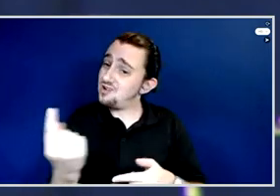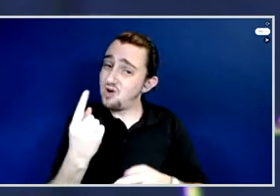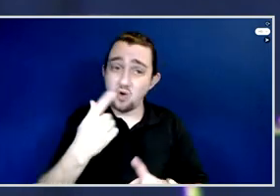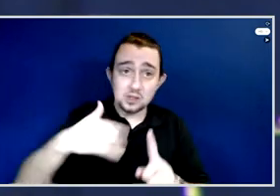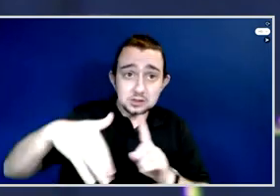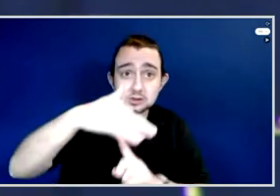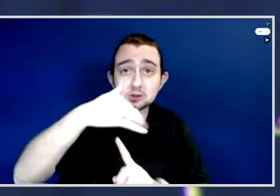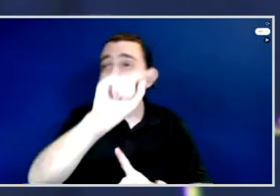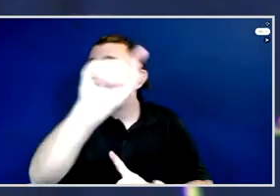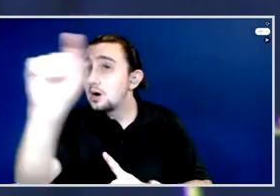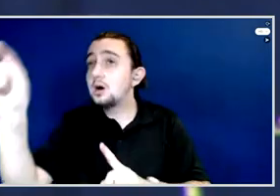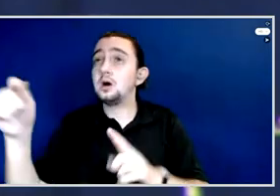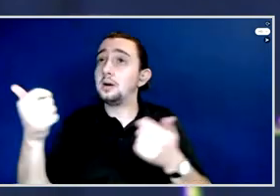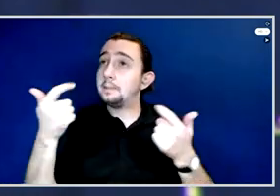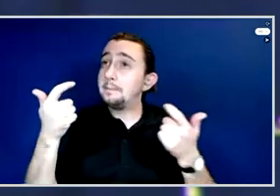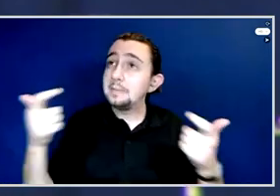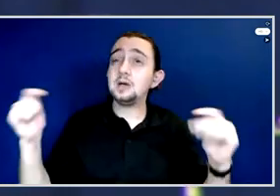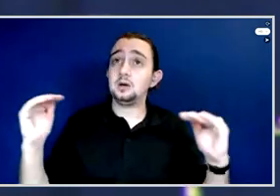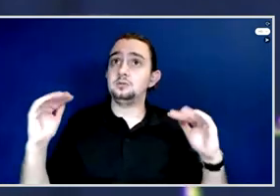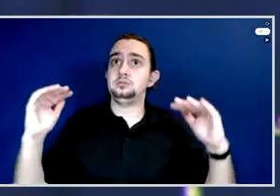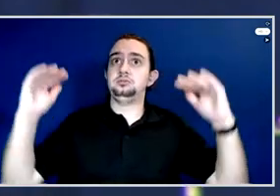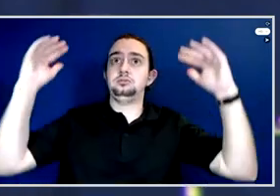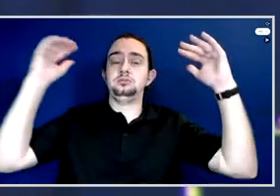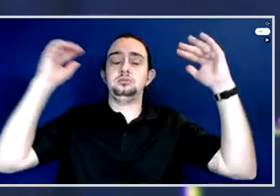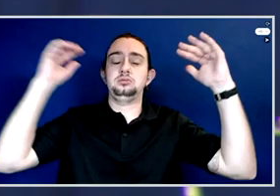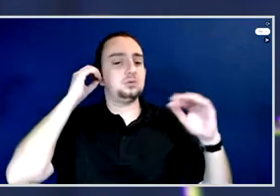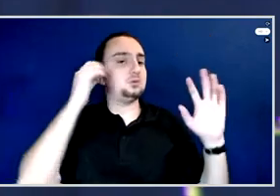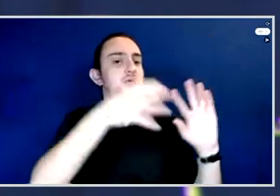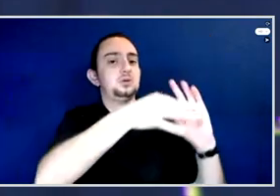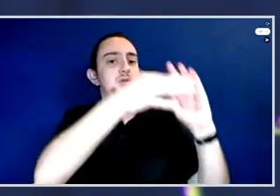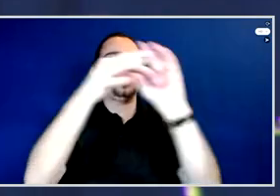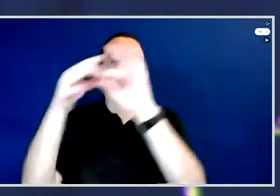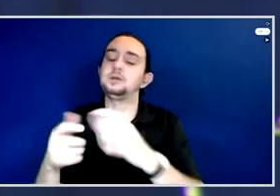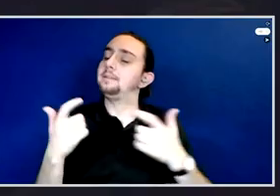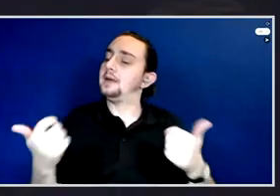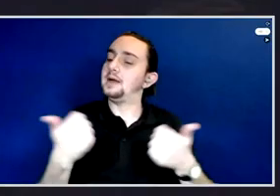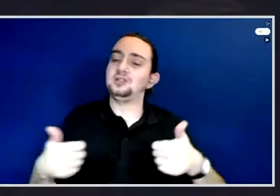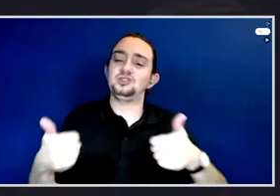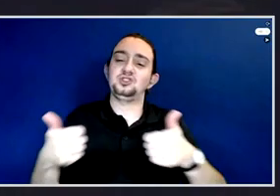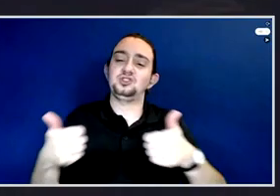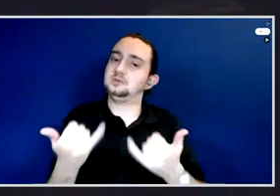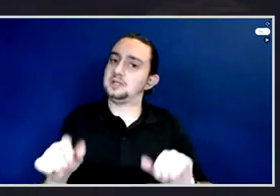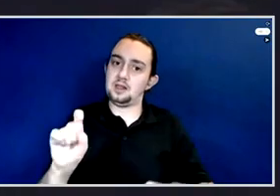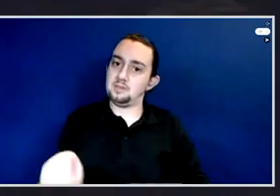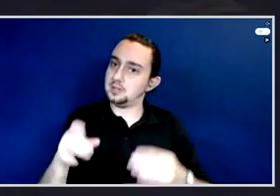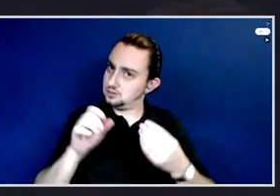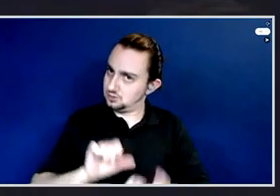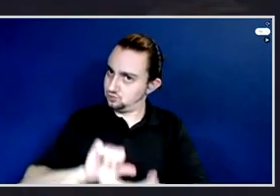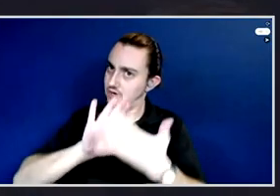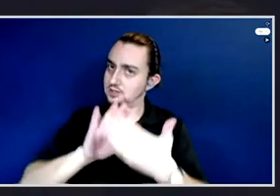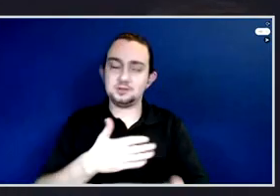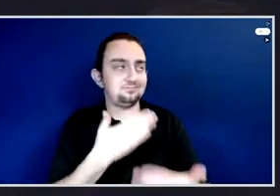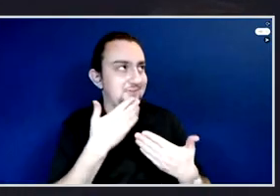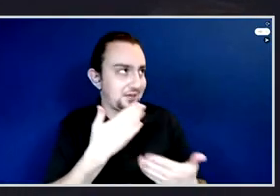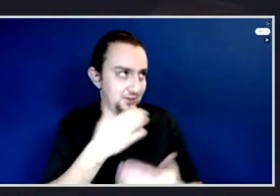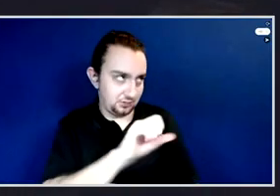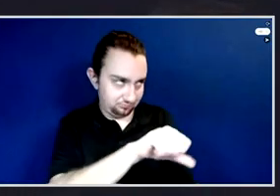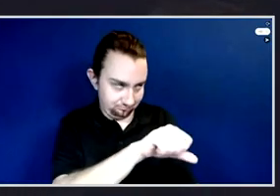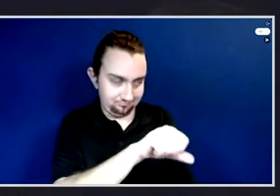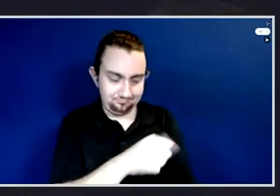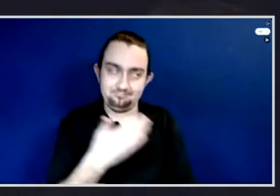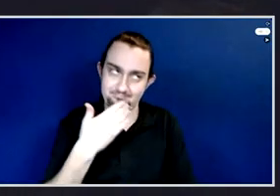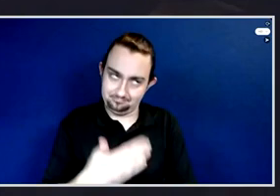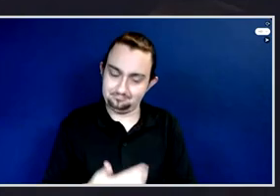with and I think that is a major challenge that we still need to address. Yes, I think Stefan is making that for the time.